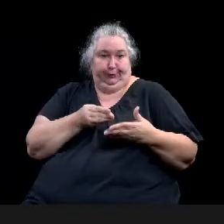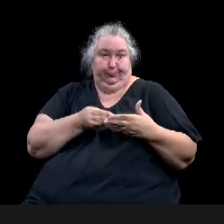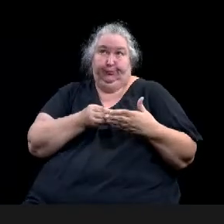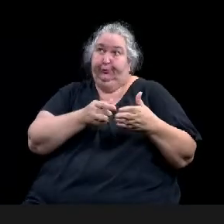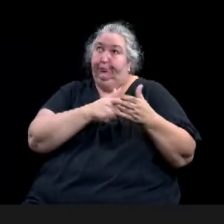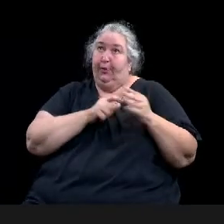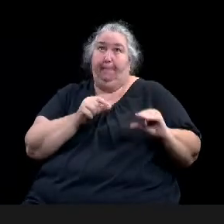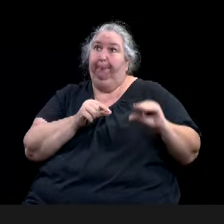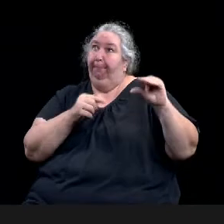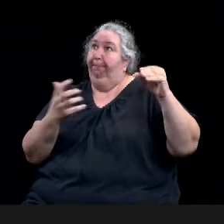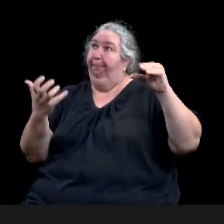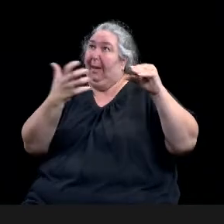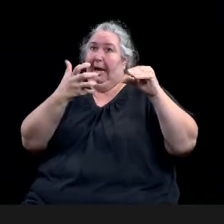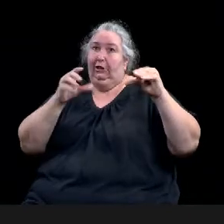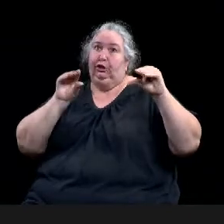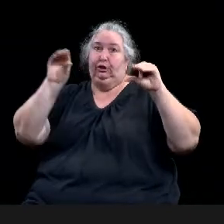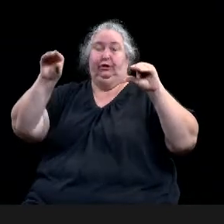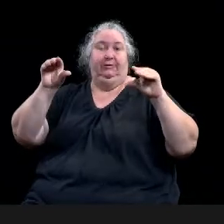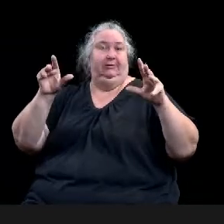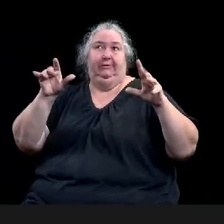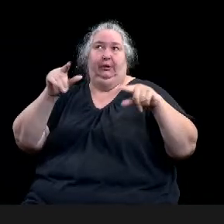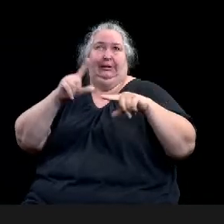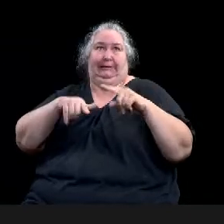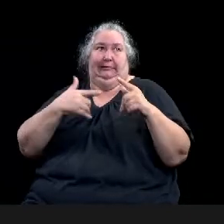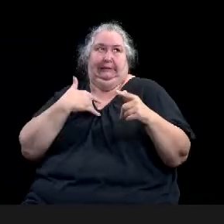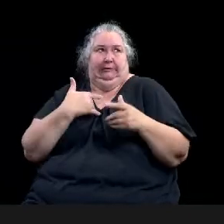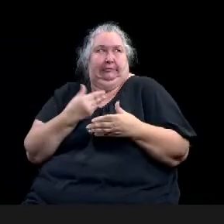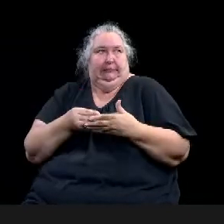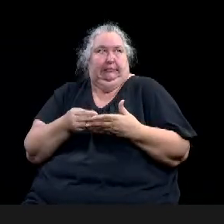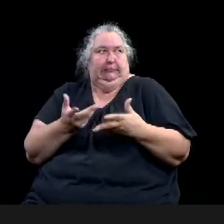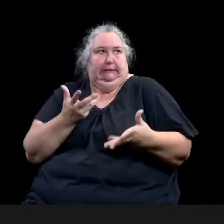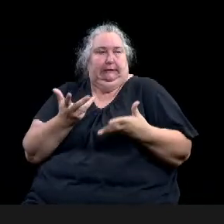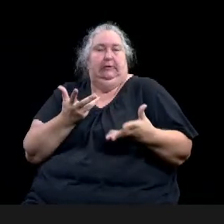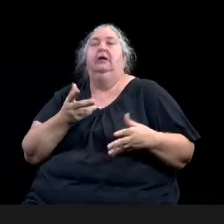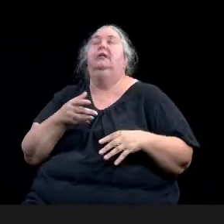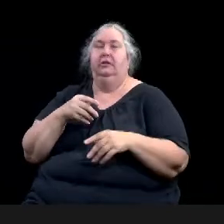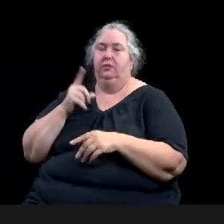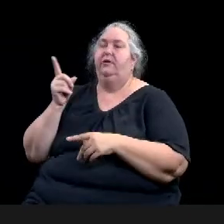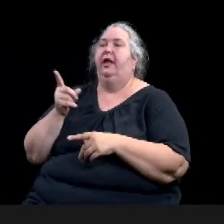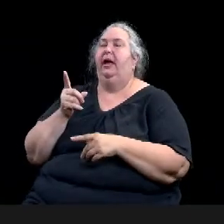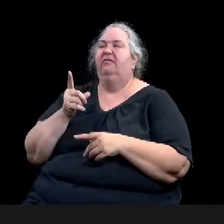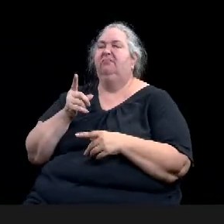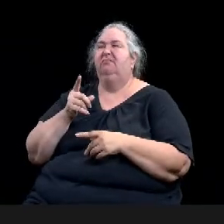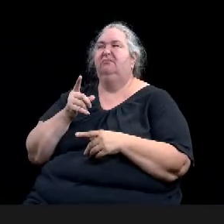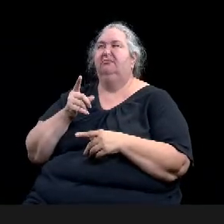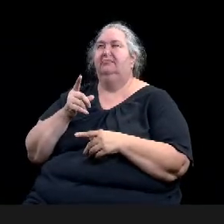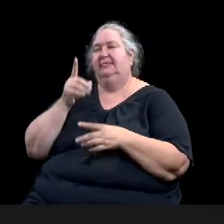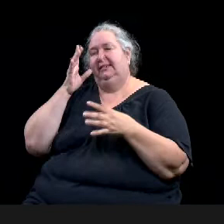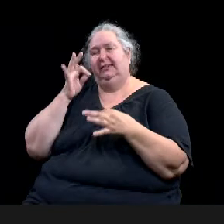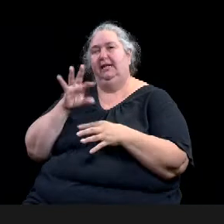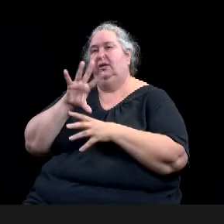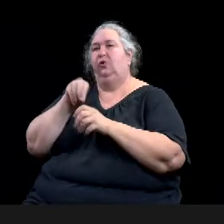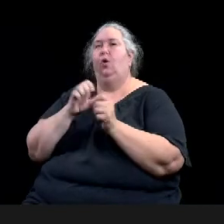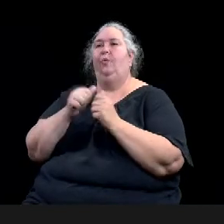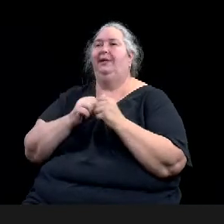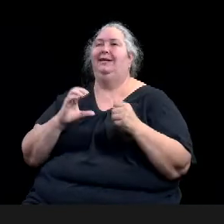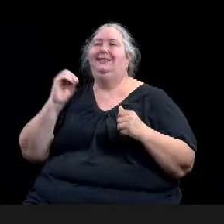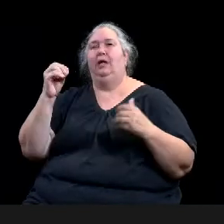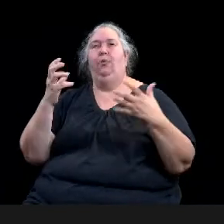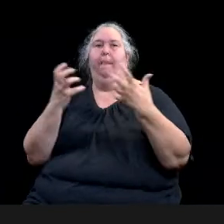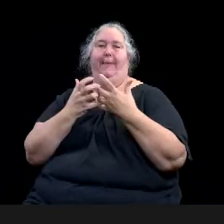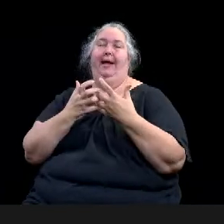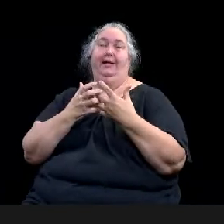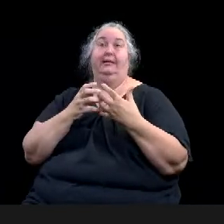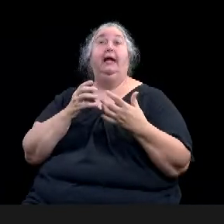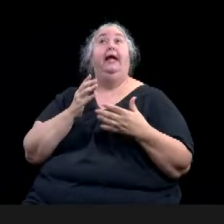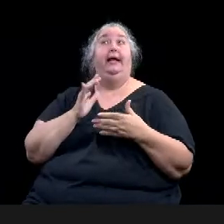with zero match with some of the things that we actually do already provide, so communications, printing, guard signs, and such